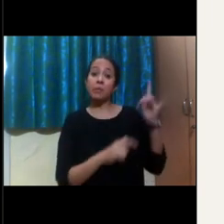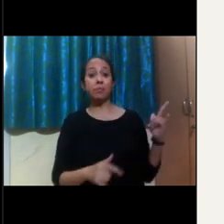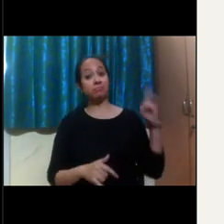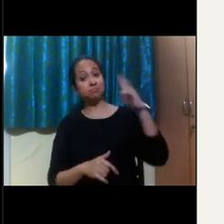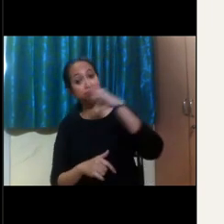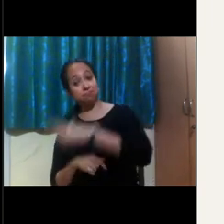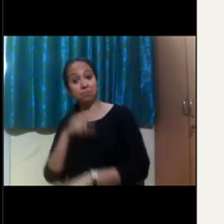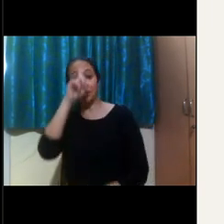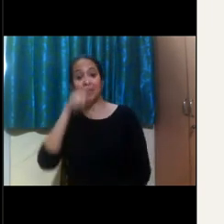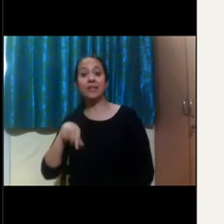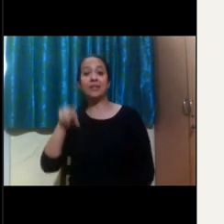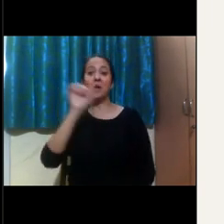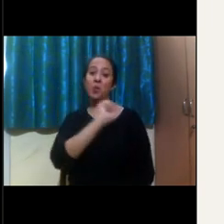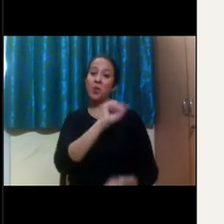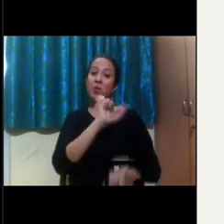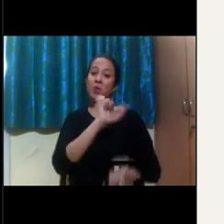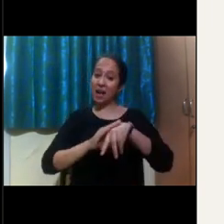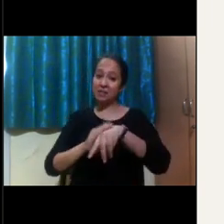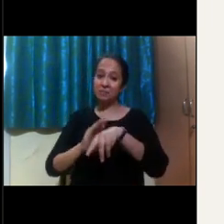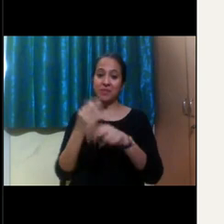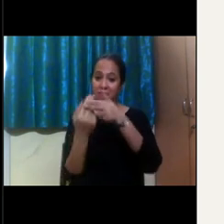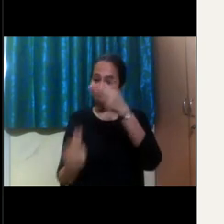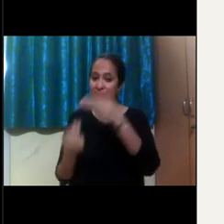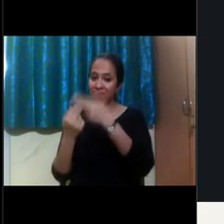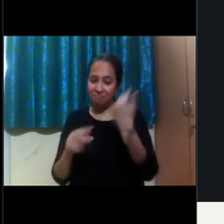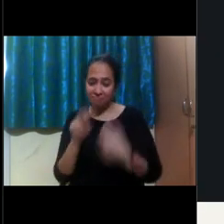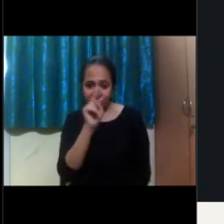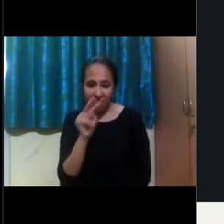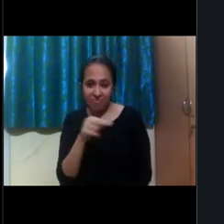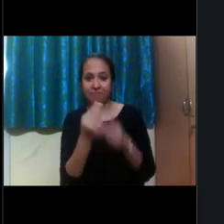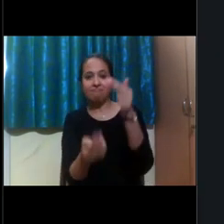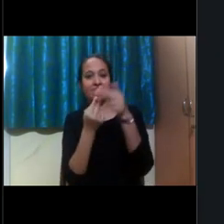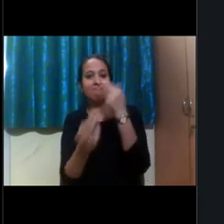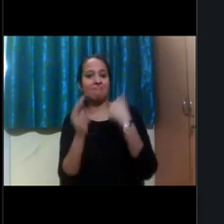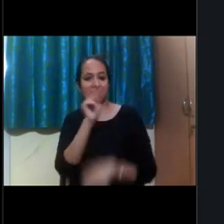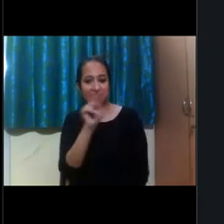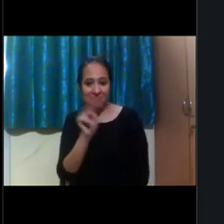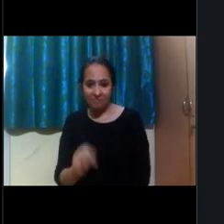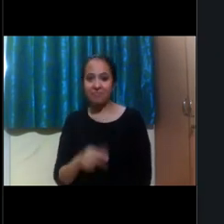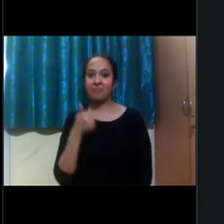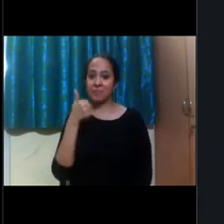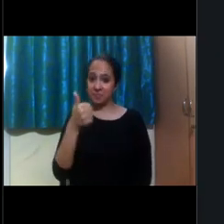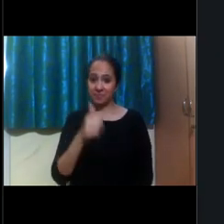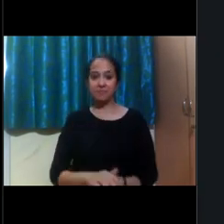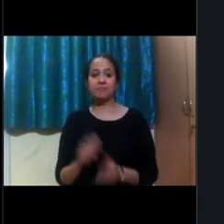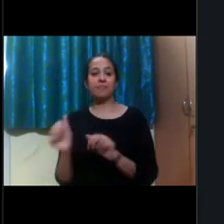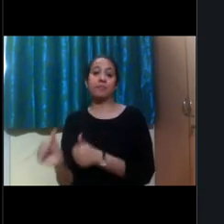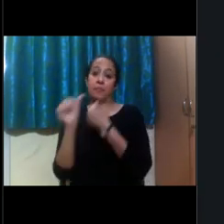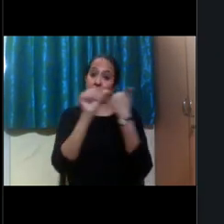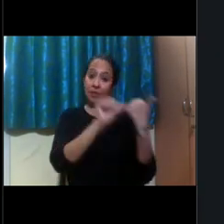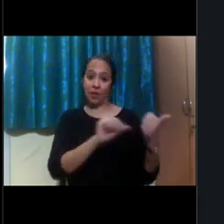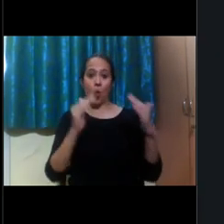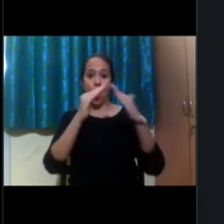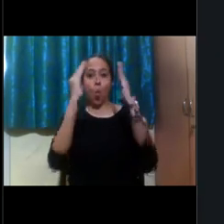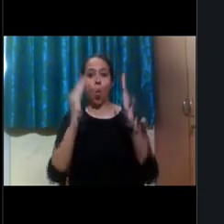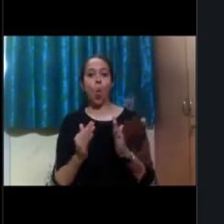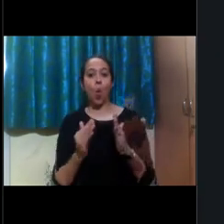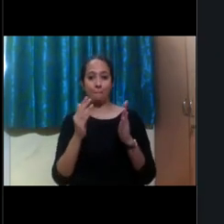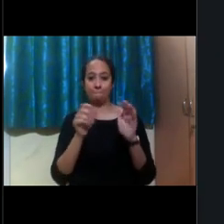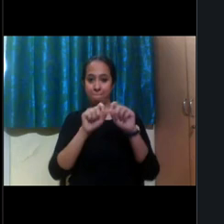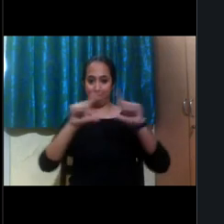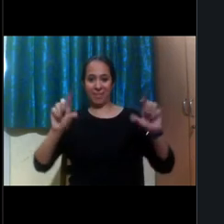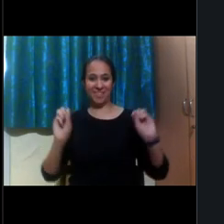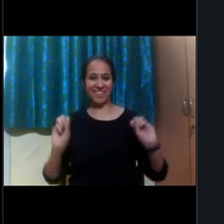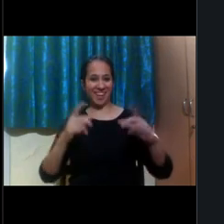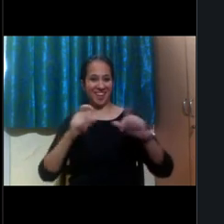resources, which are always fun. And so back to our homepage, under access,